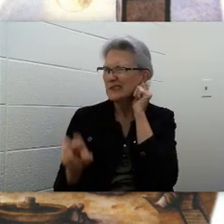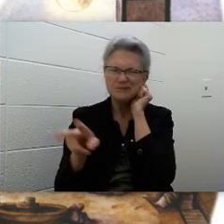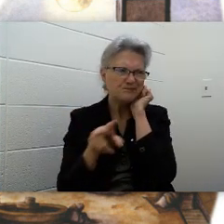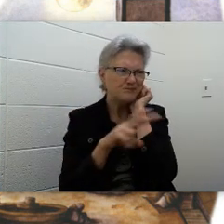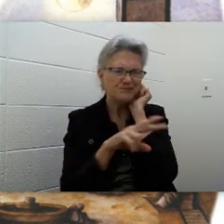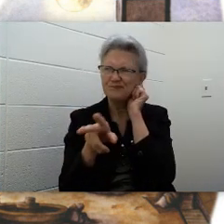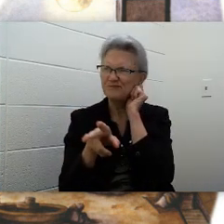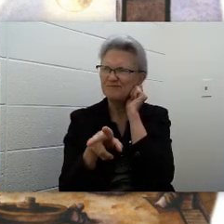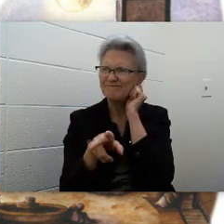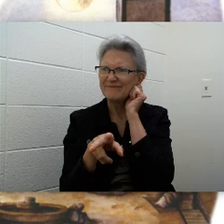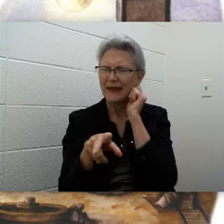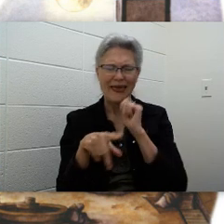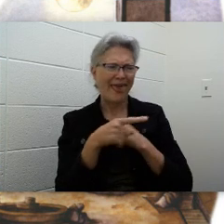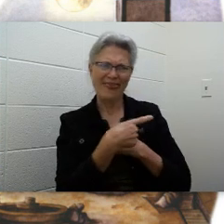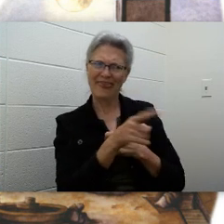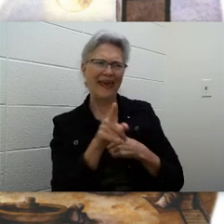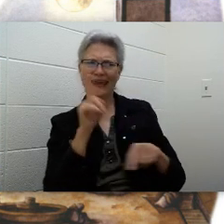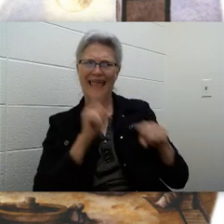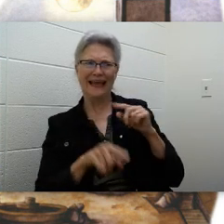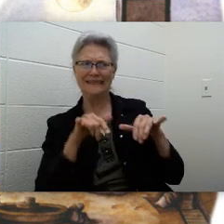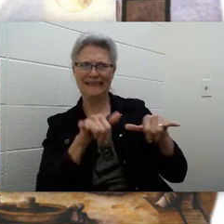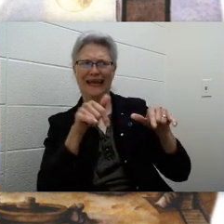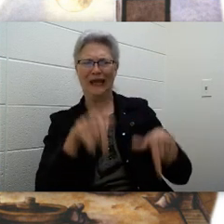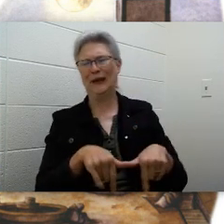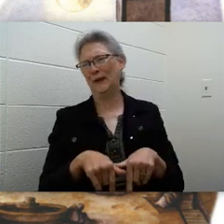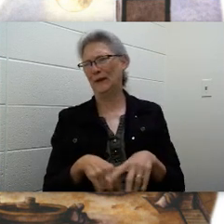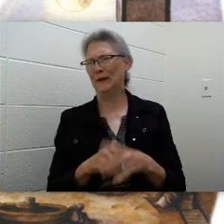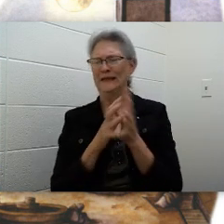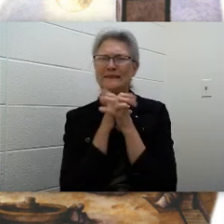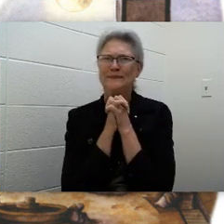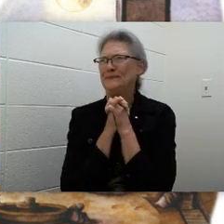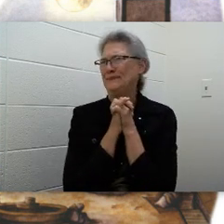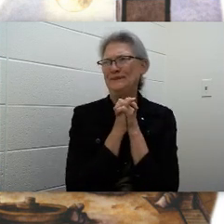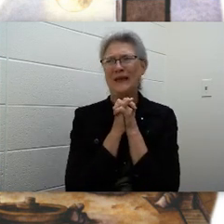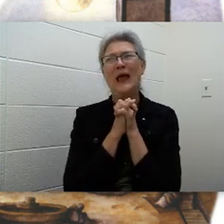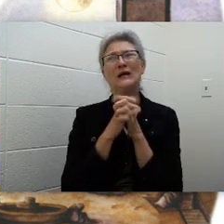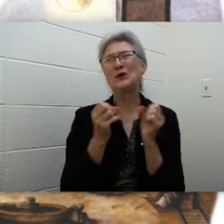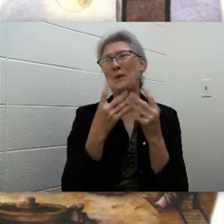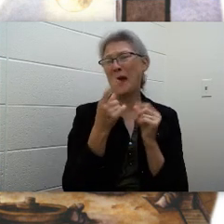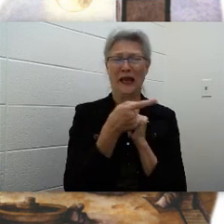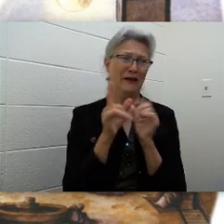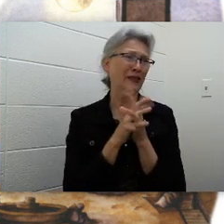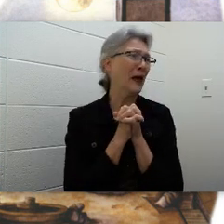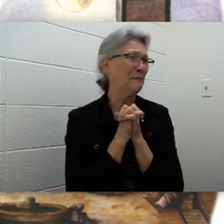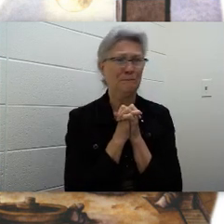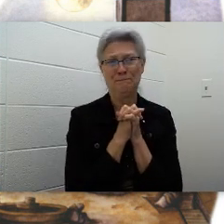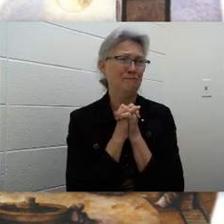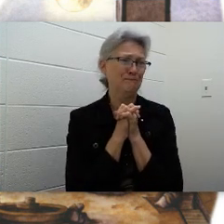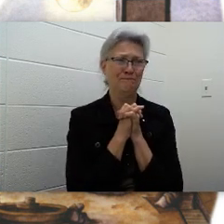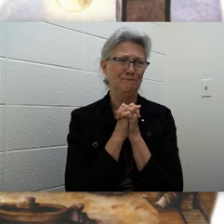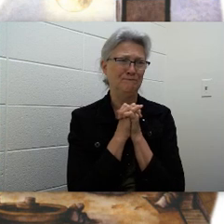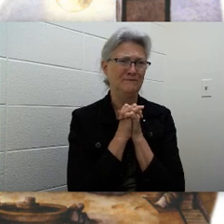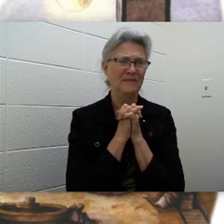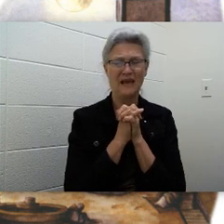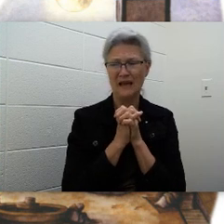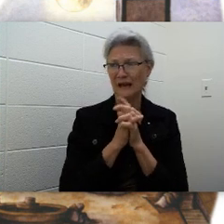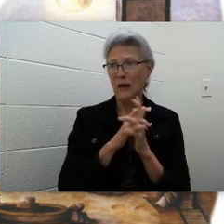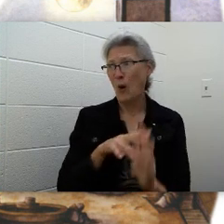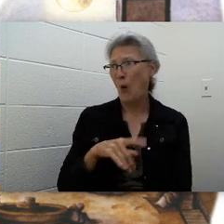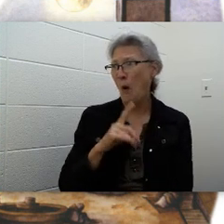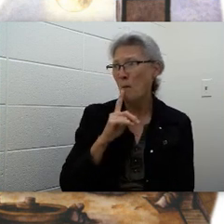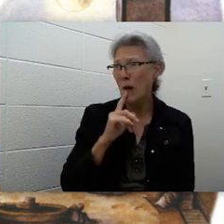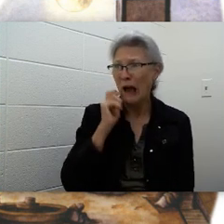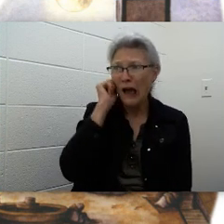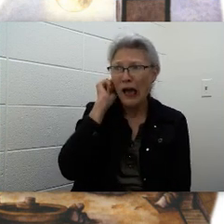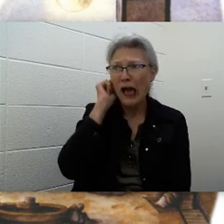They can't stay here, said Mary. There are many of them. Where would we put